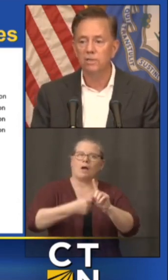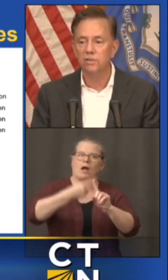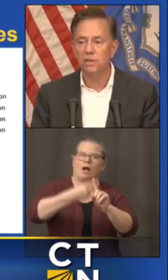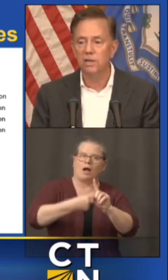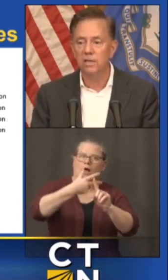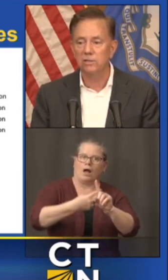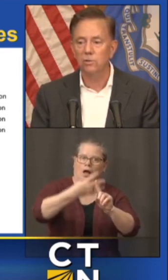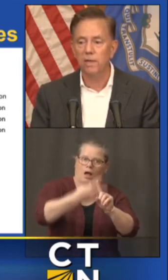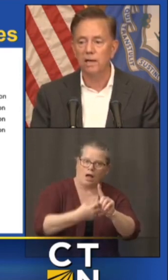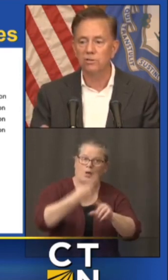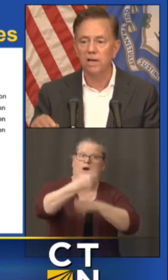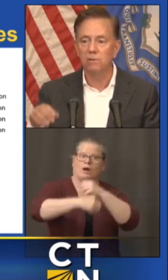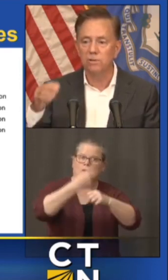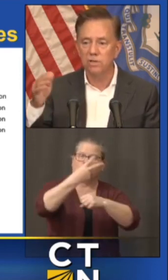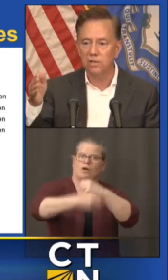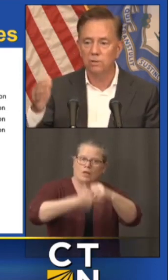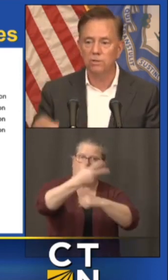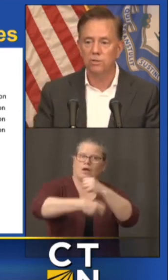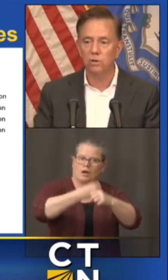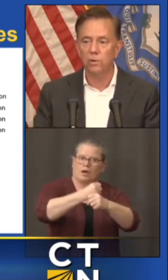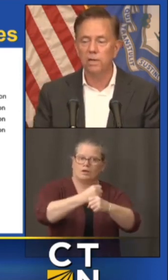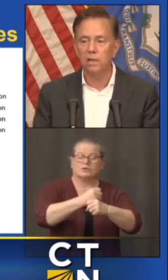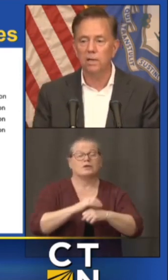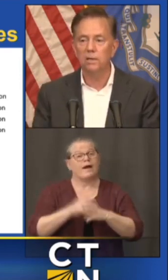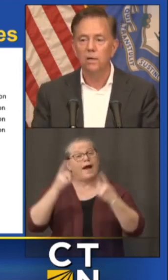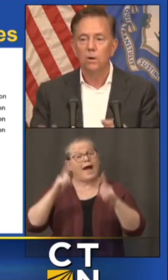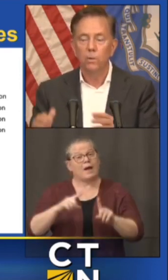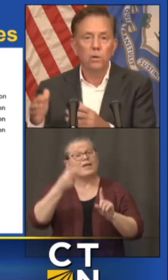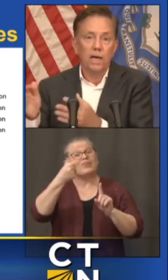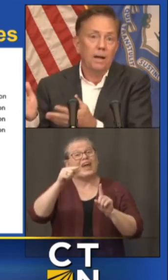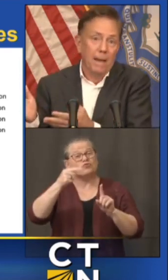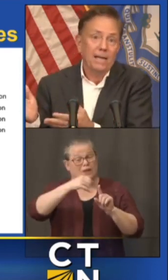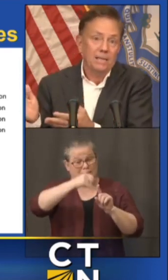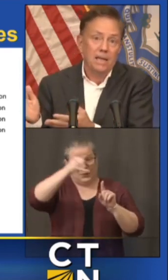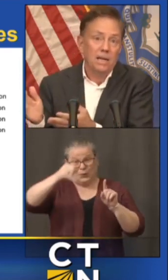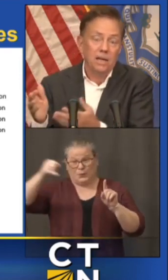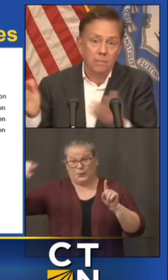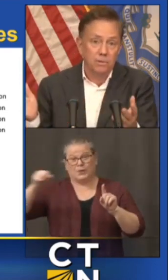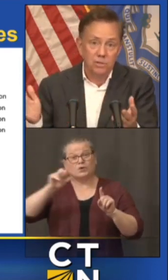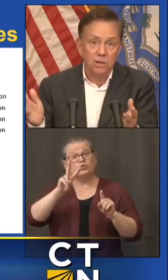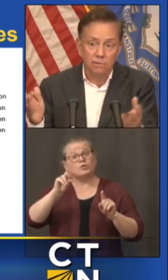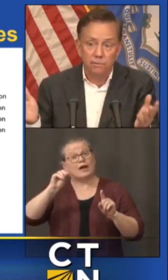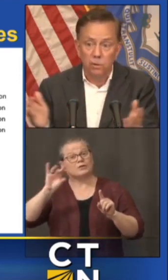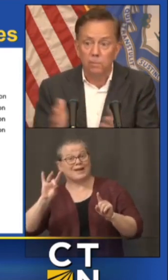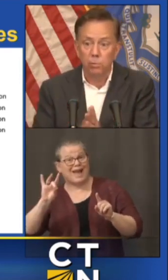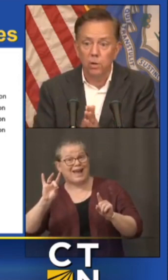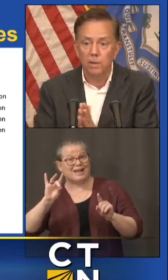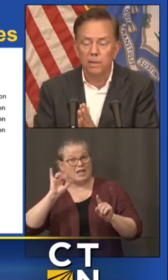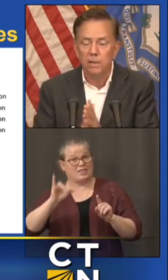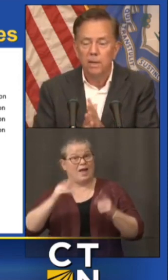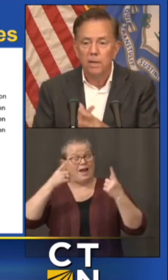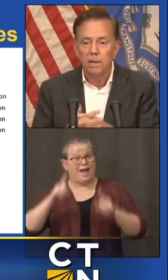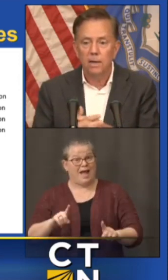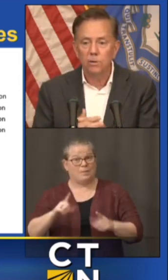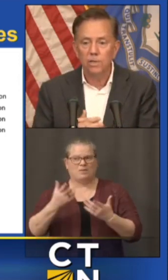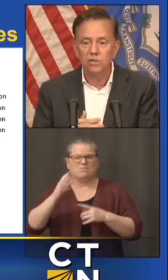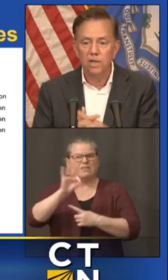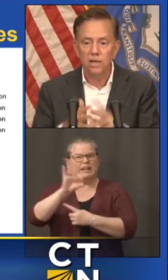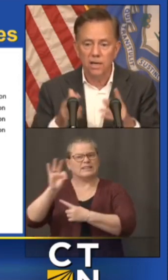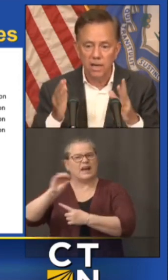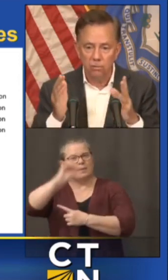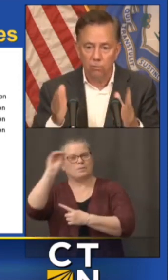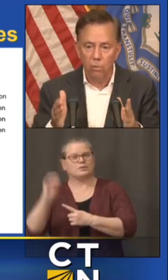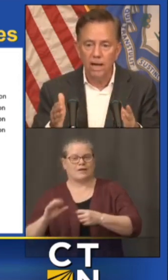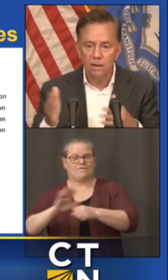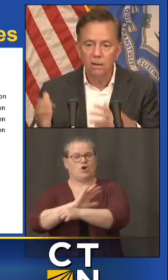fact you can see that 2008 recession which is the green line we only got back to 99 percent of full employment uh you can